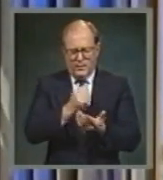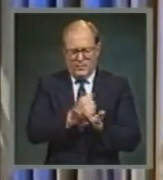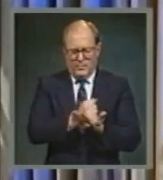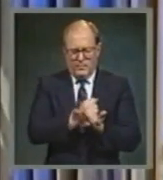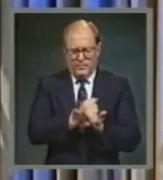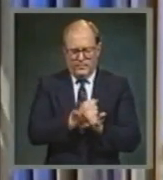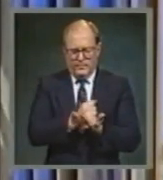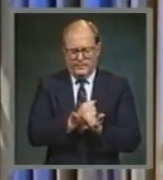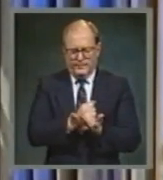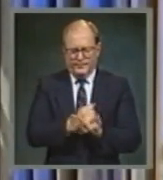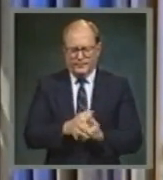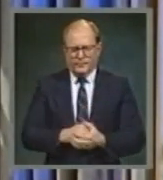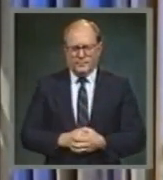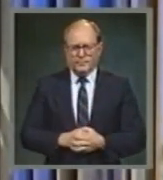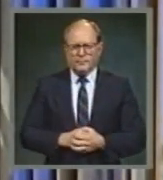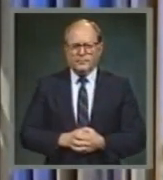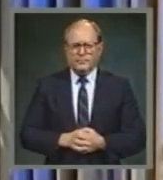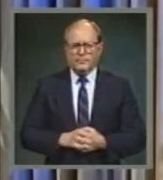Amen.